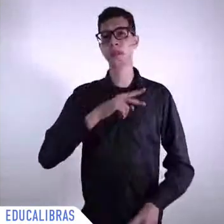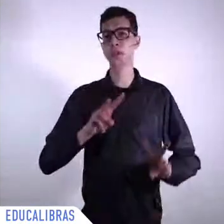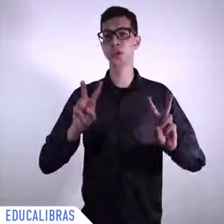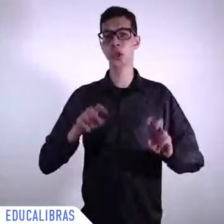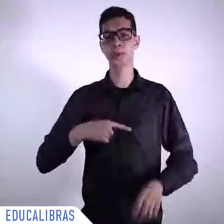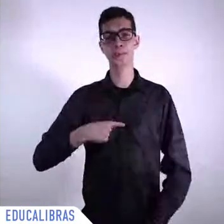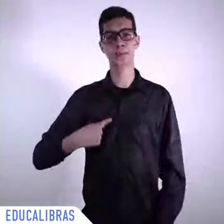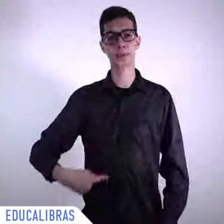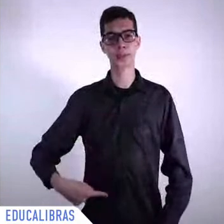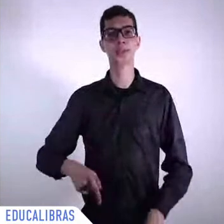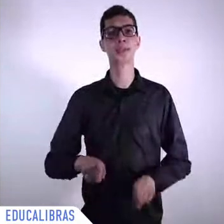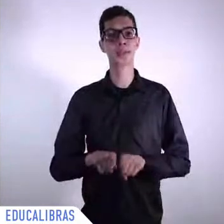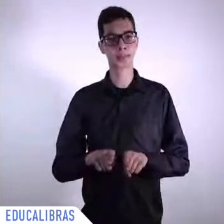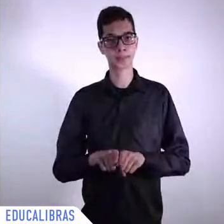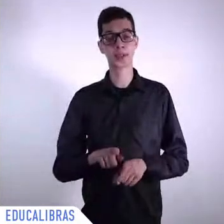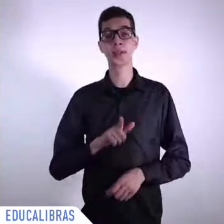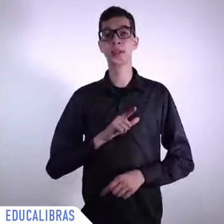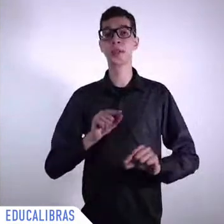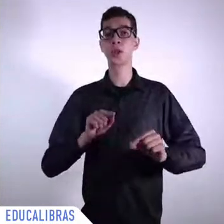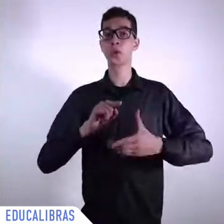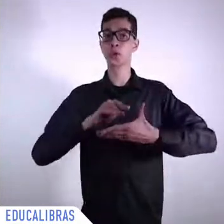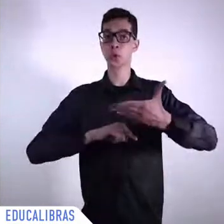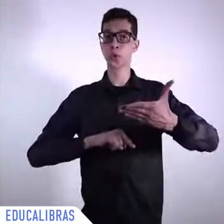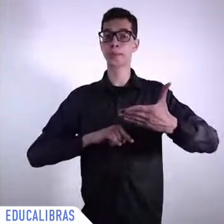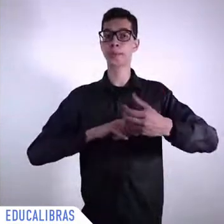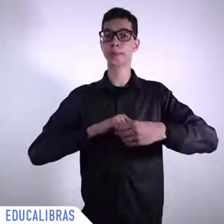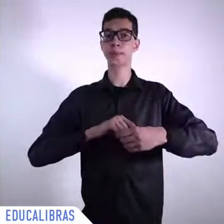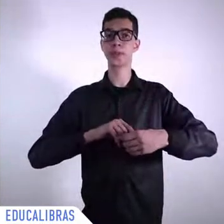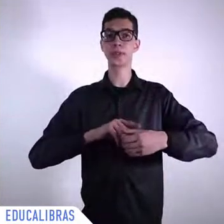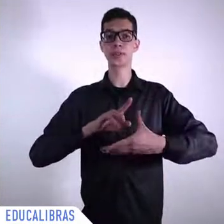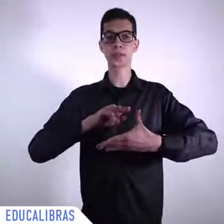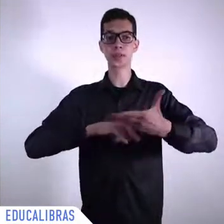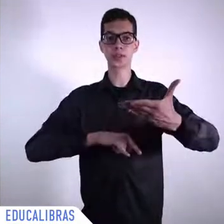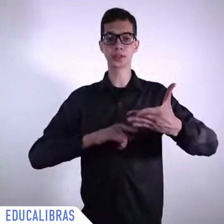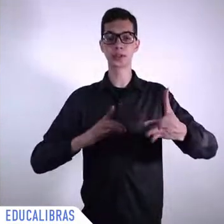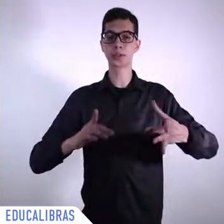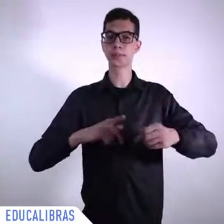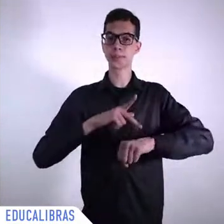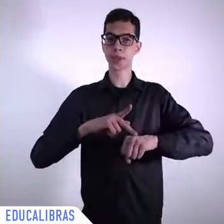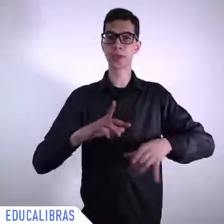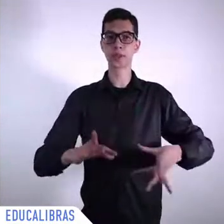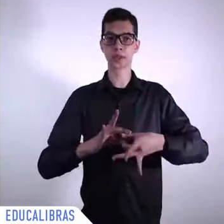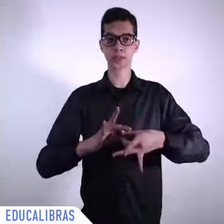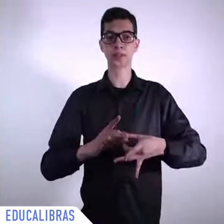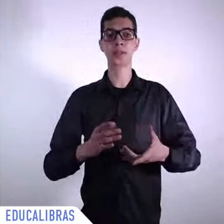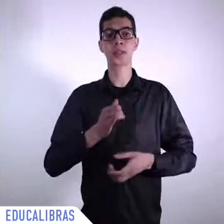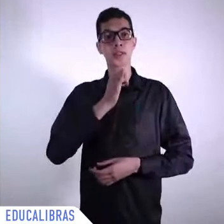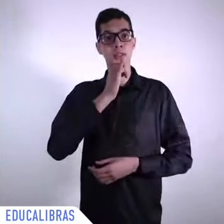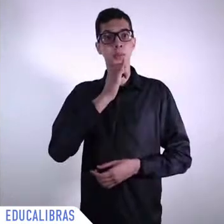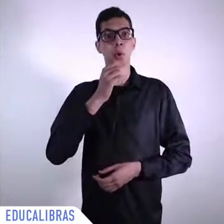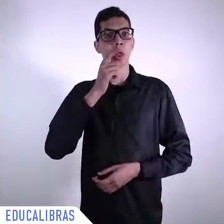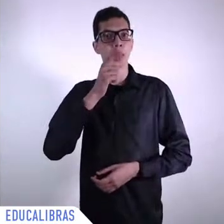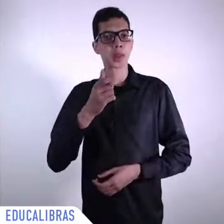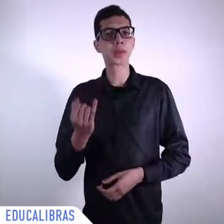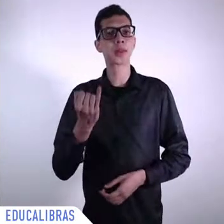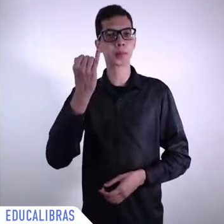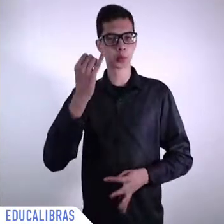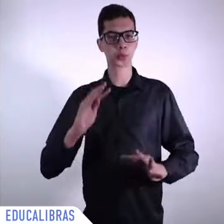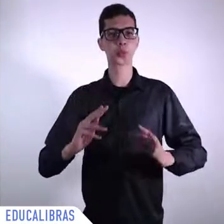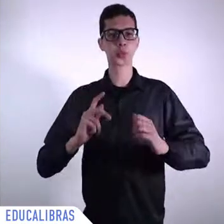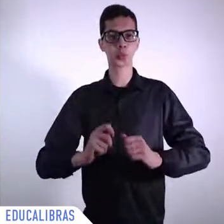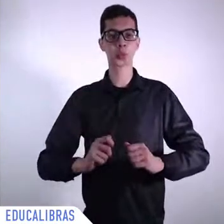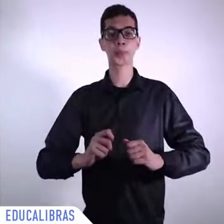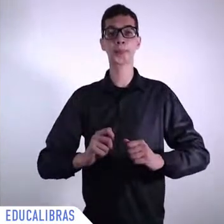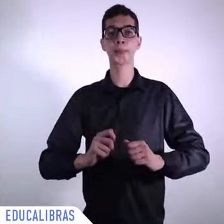biggest African population not only out of Africa but it's second only India so all these things make Brazil what it is